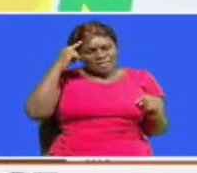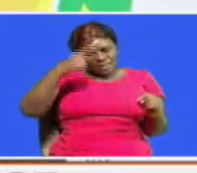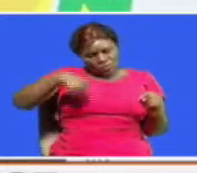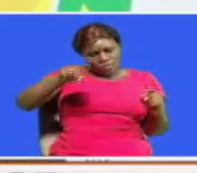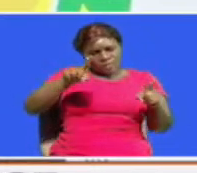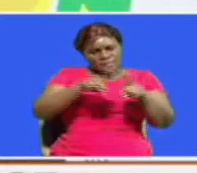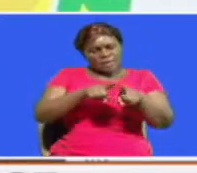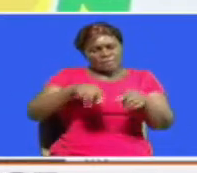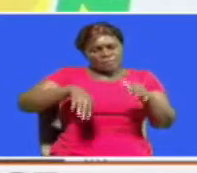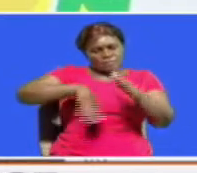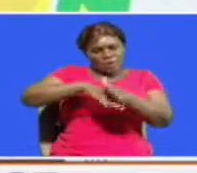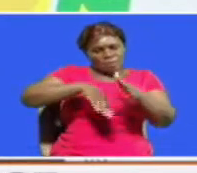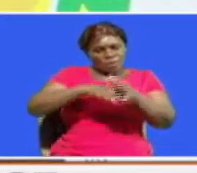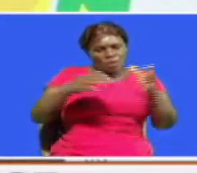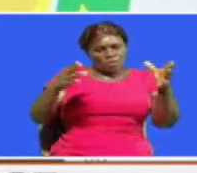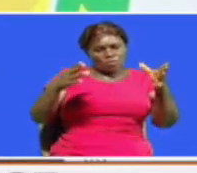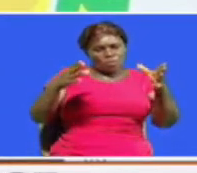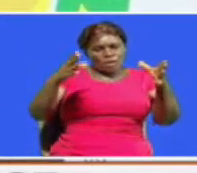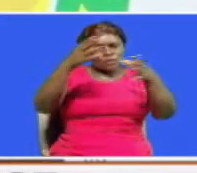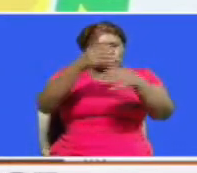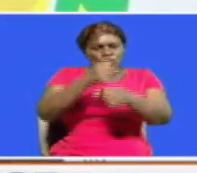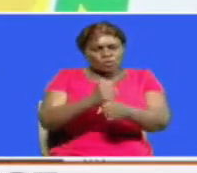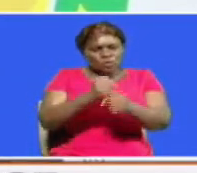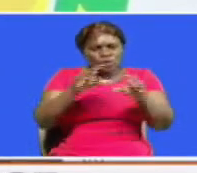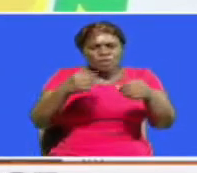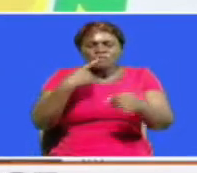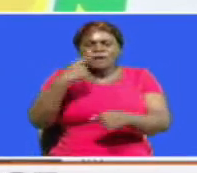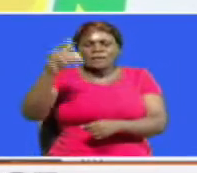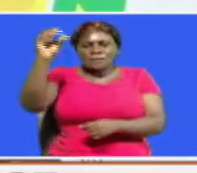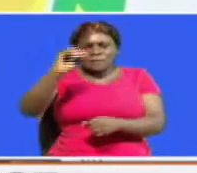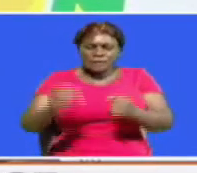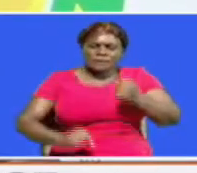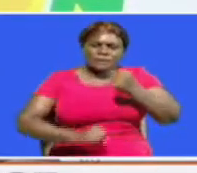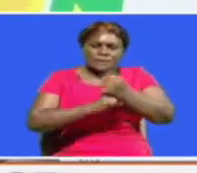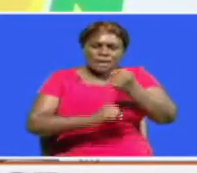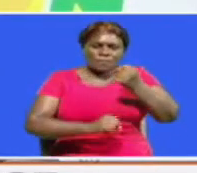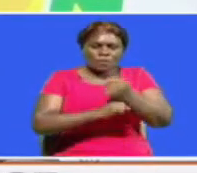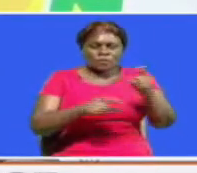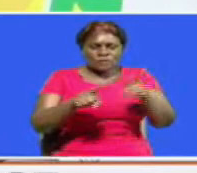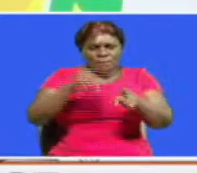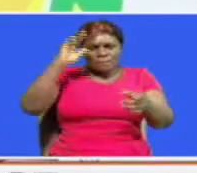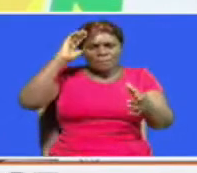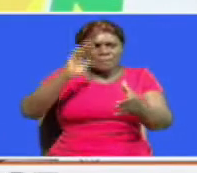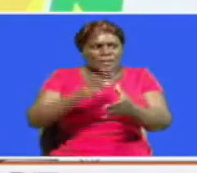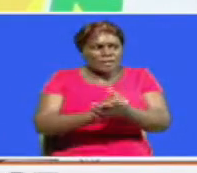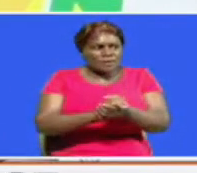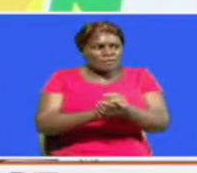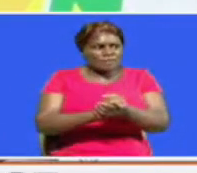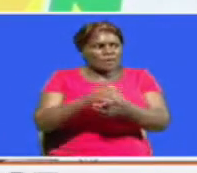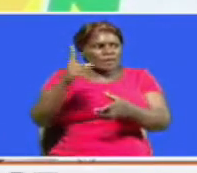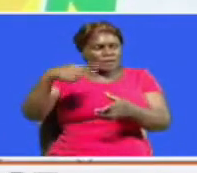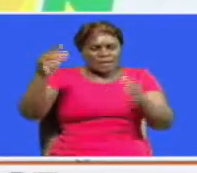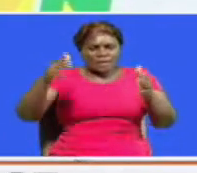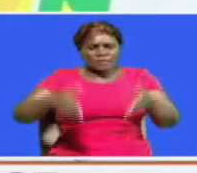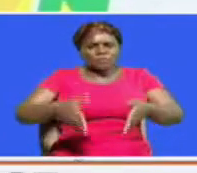for us as Kenyan footballers' welfare association, we can give it 100% support. And I believe we are heading in the right direction.